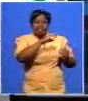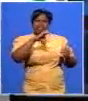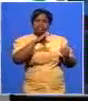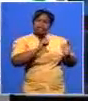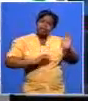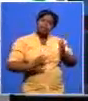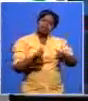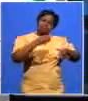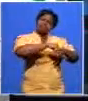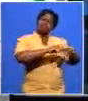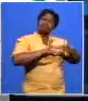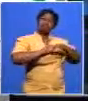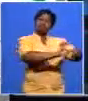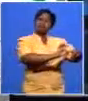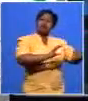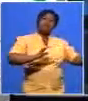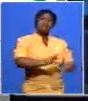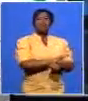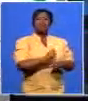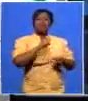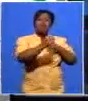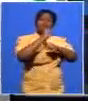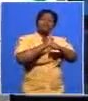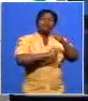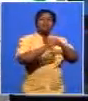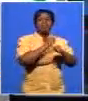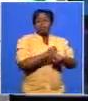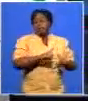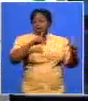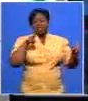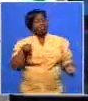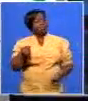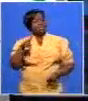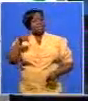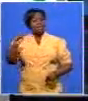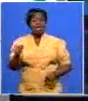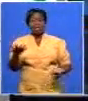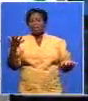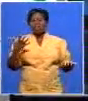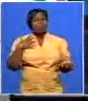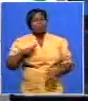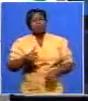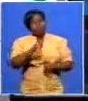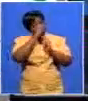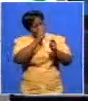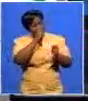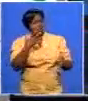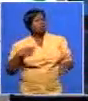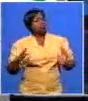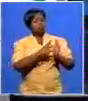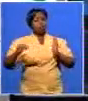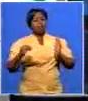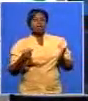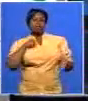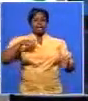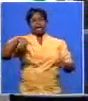ANC and when he does not acknowledge that and you want to just uh appropriate the character that is plagiarism are